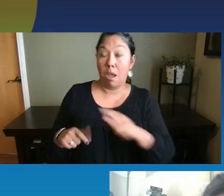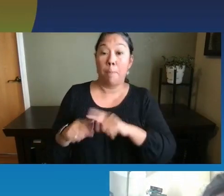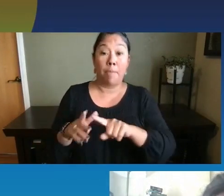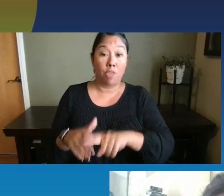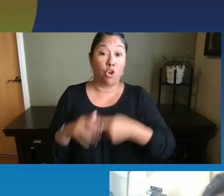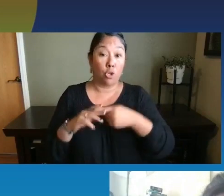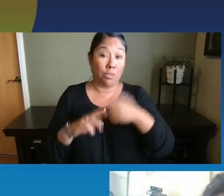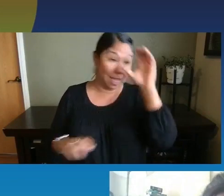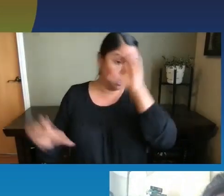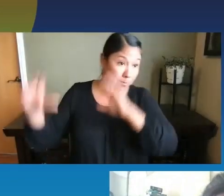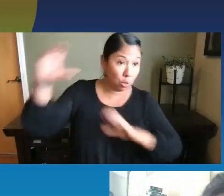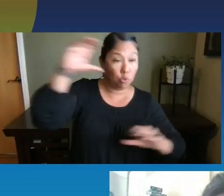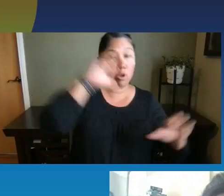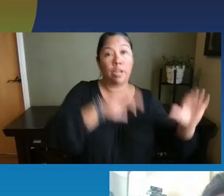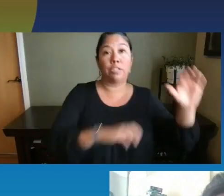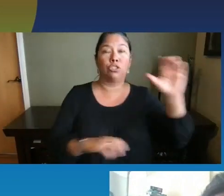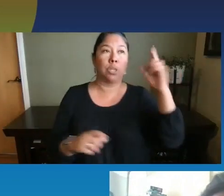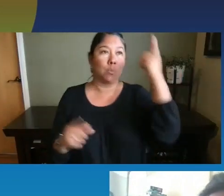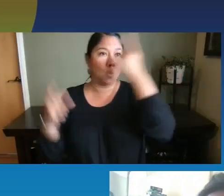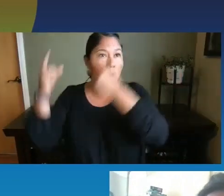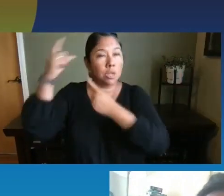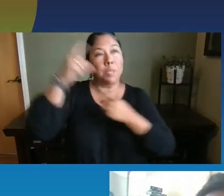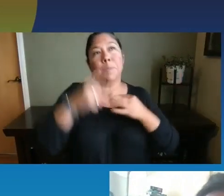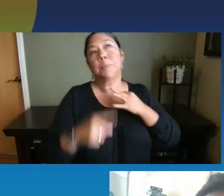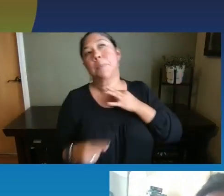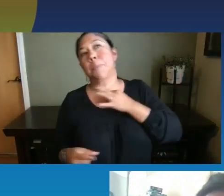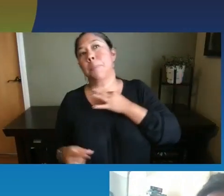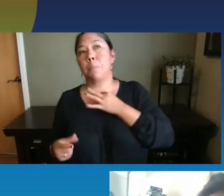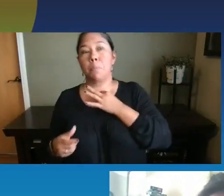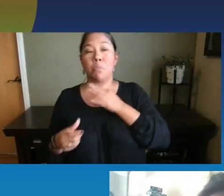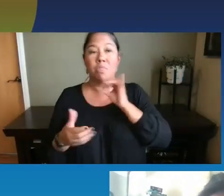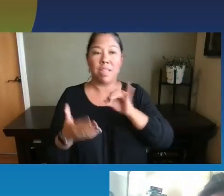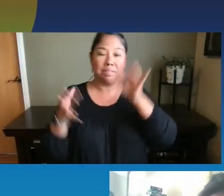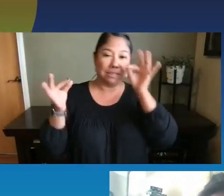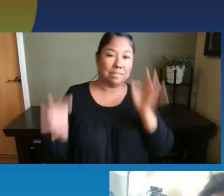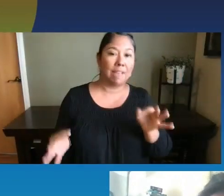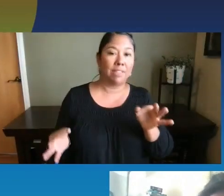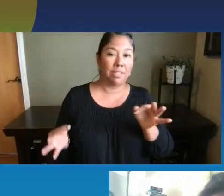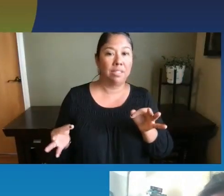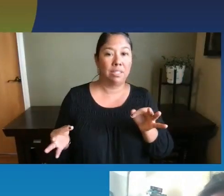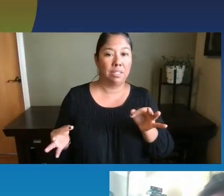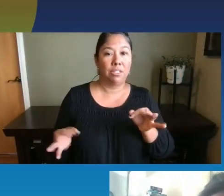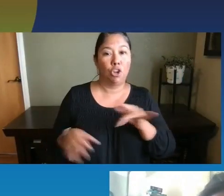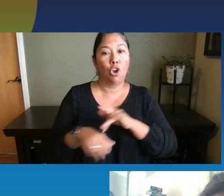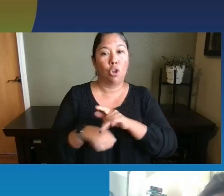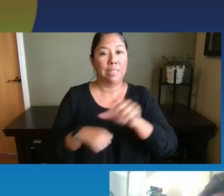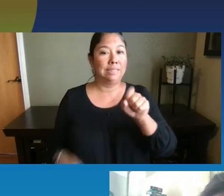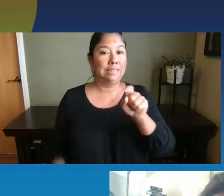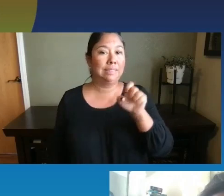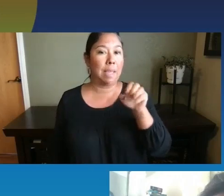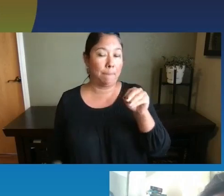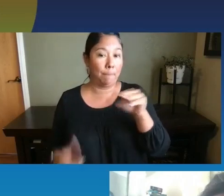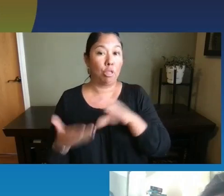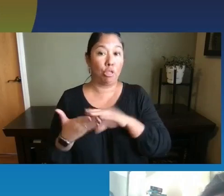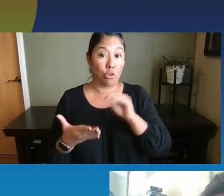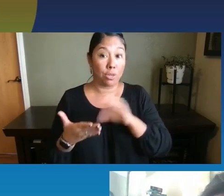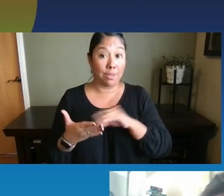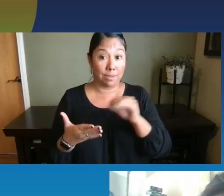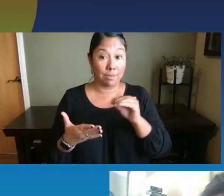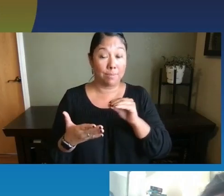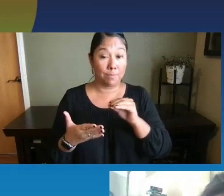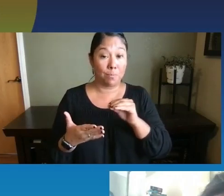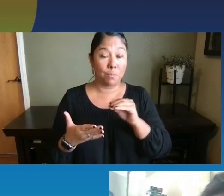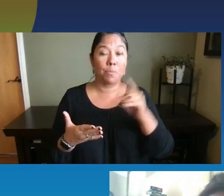exploration and wonder and curiosity is definitely early STEM learning because, um,